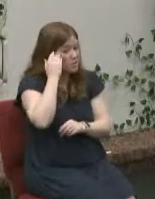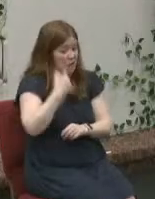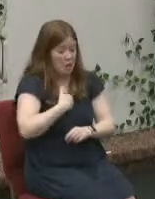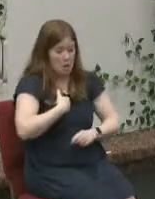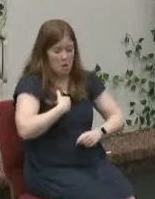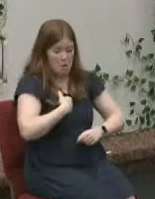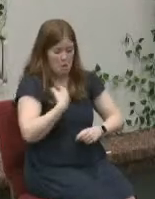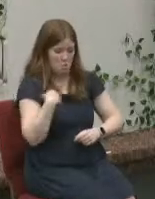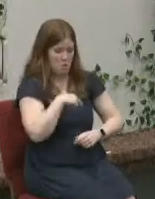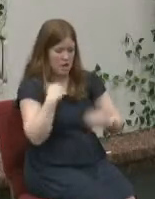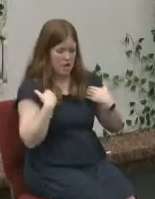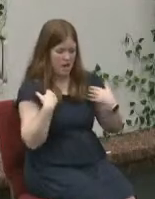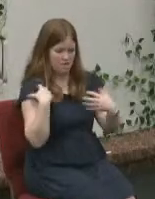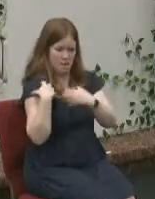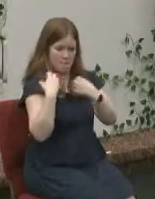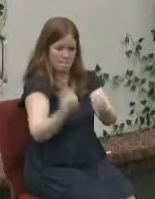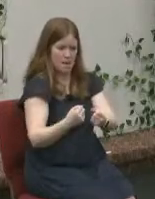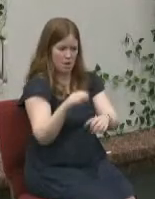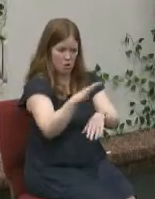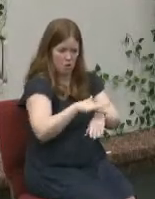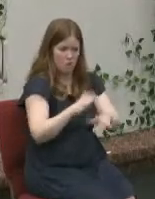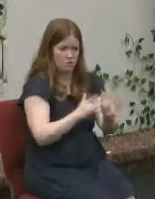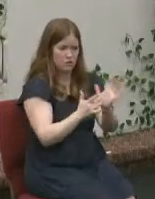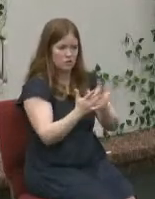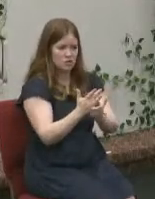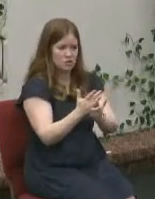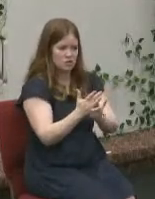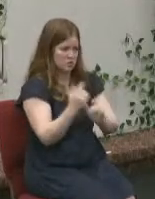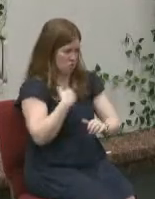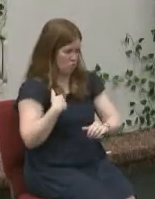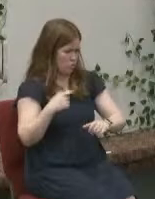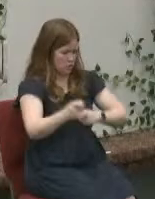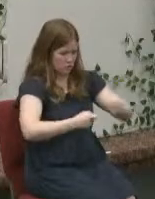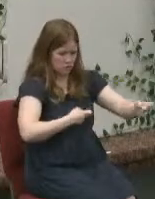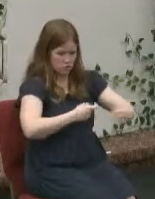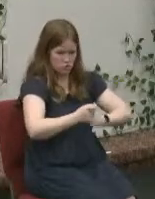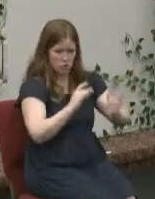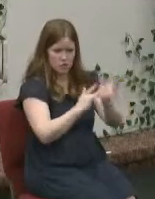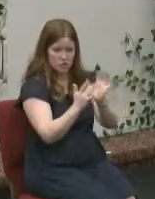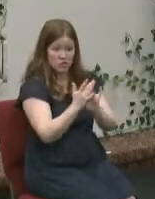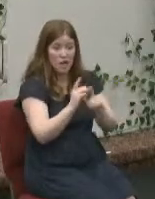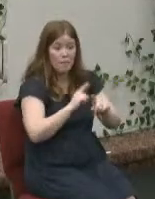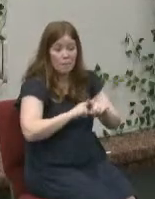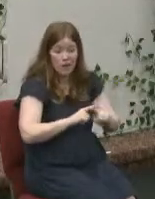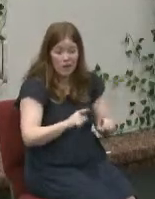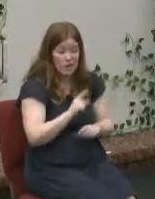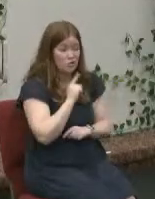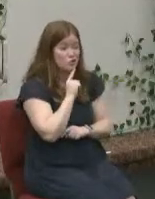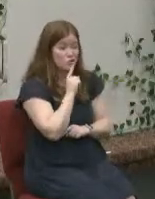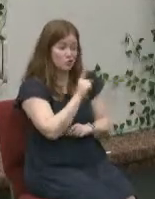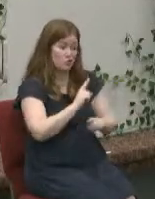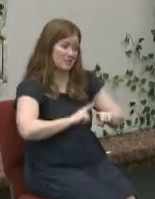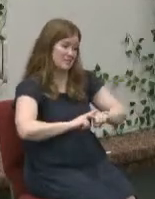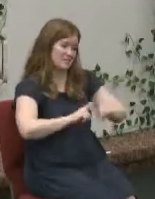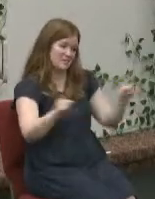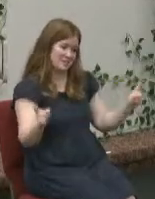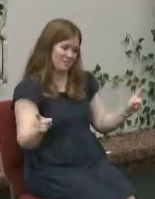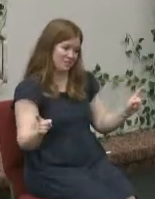power man's story thinks that they have one up on god but the reality is far different